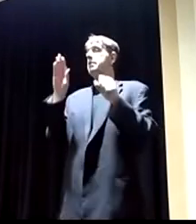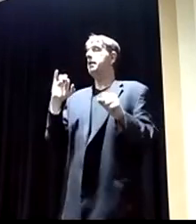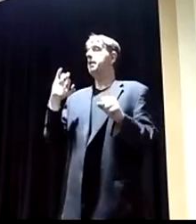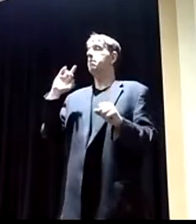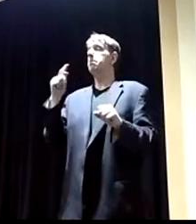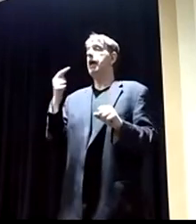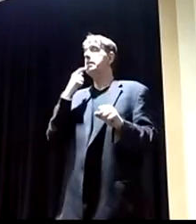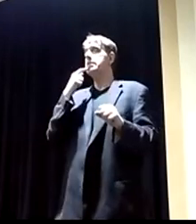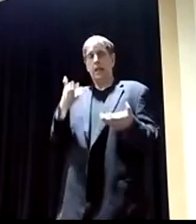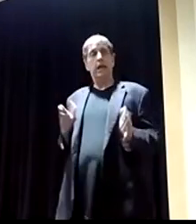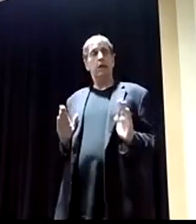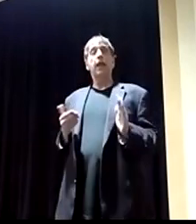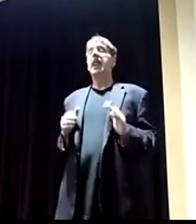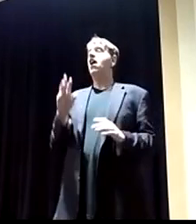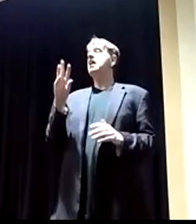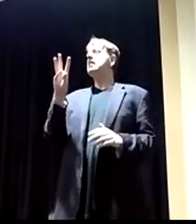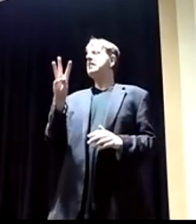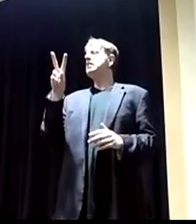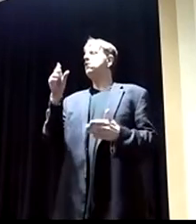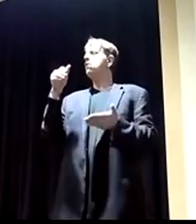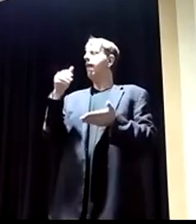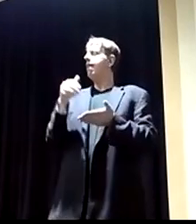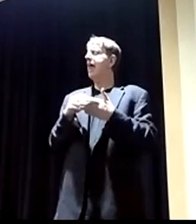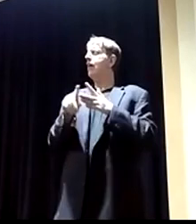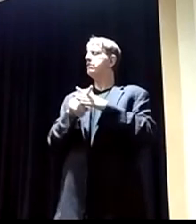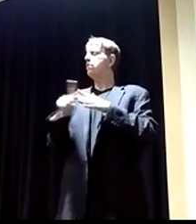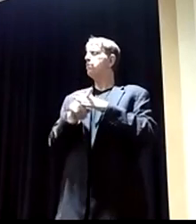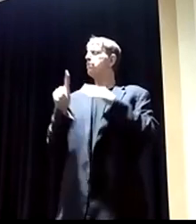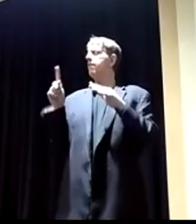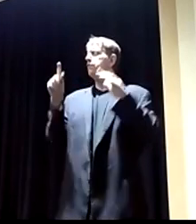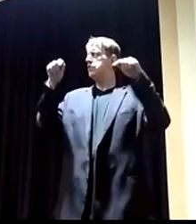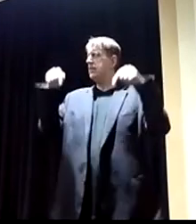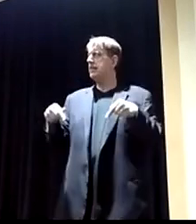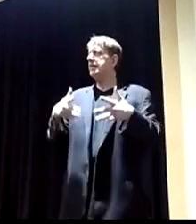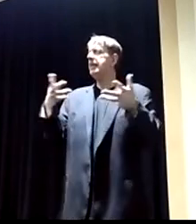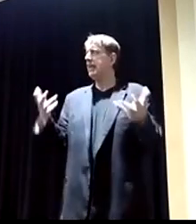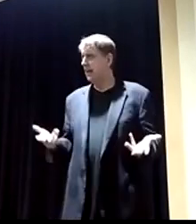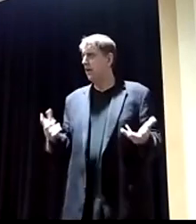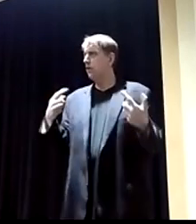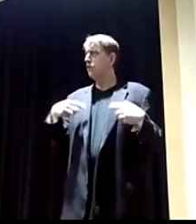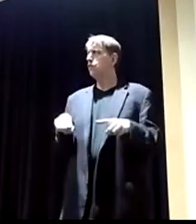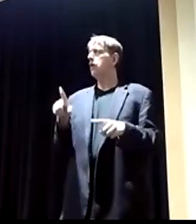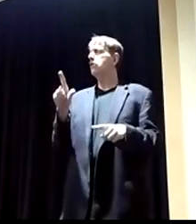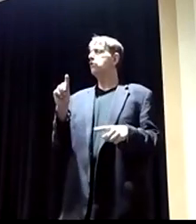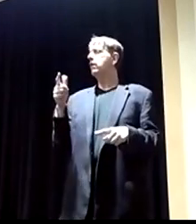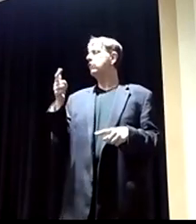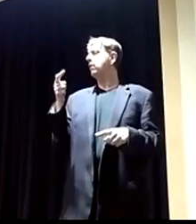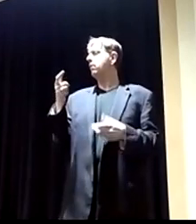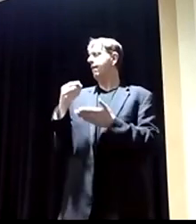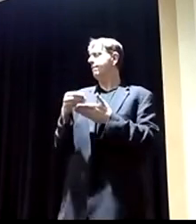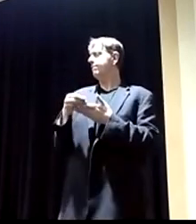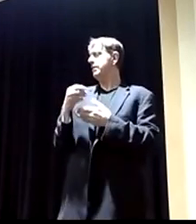goal of allowing in 62,500 refugees in the 2021 fiscal year.